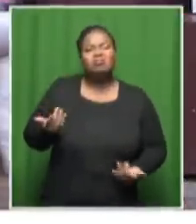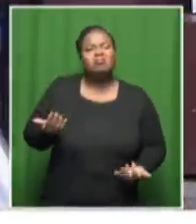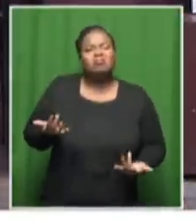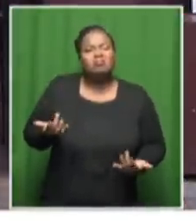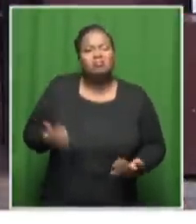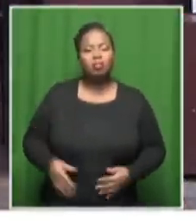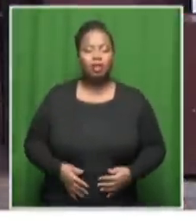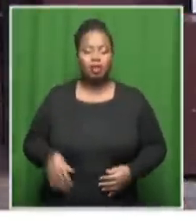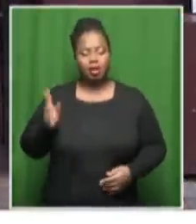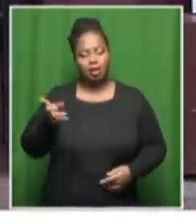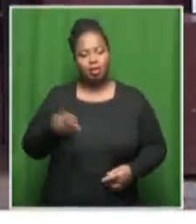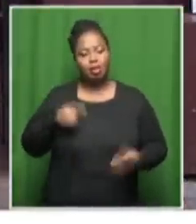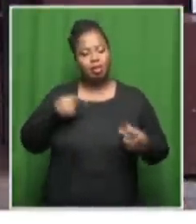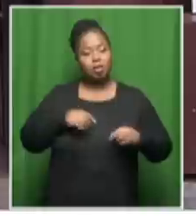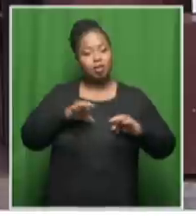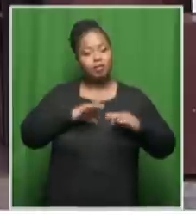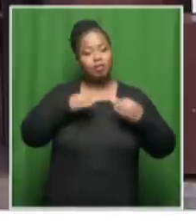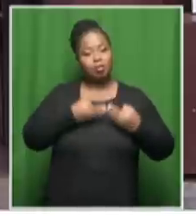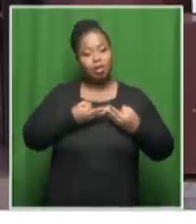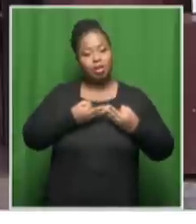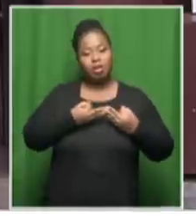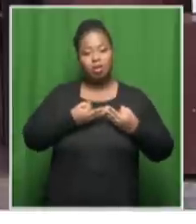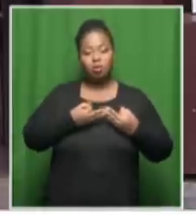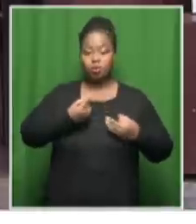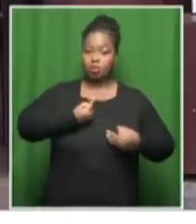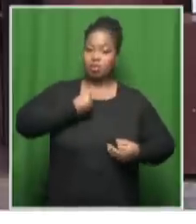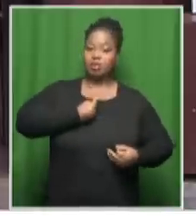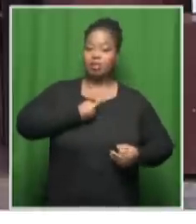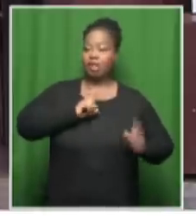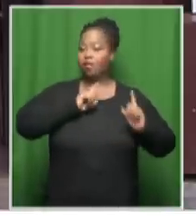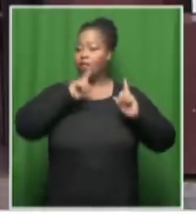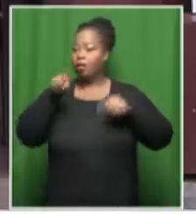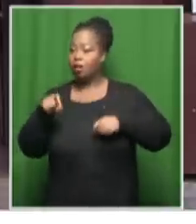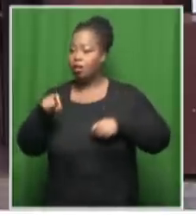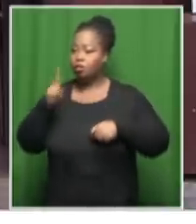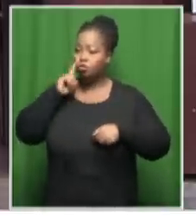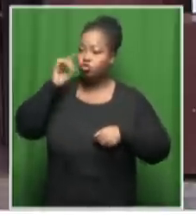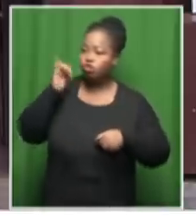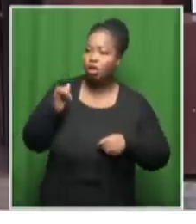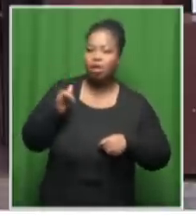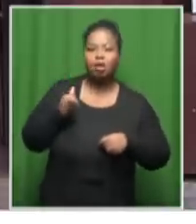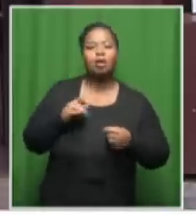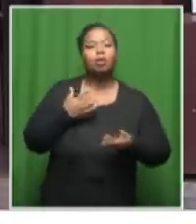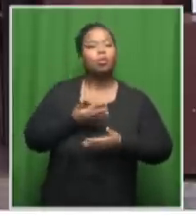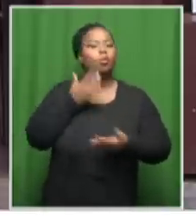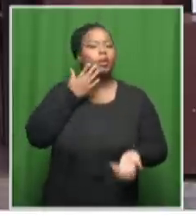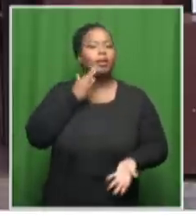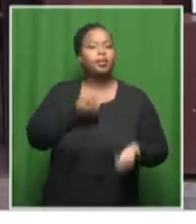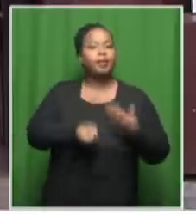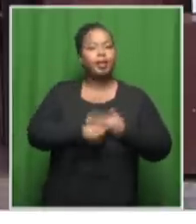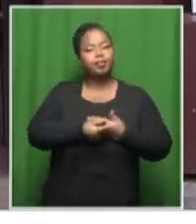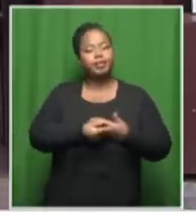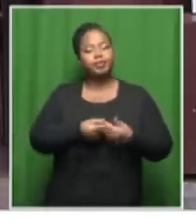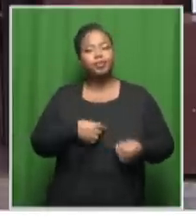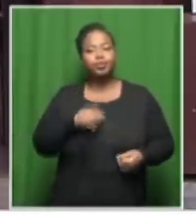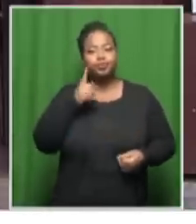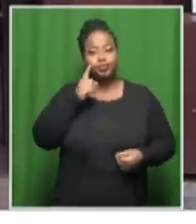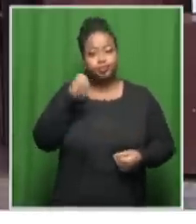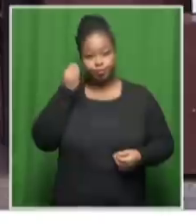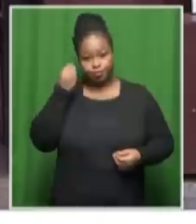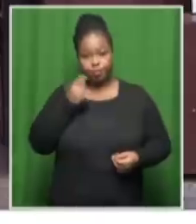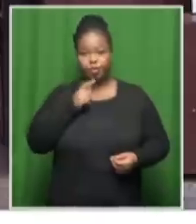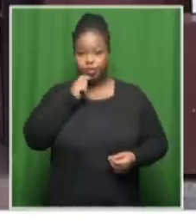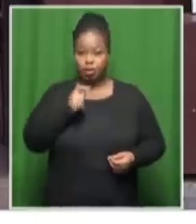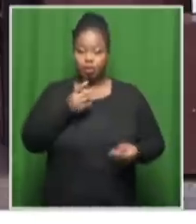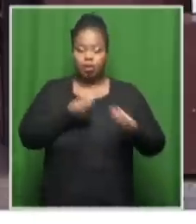point did they respond as a family or did he respond as a neighbor to establish that indeed that